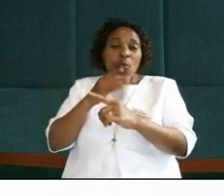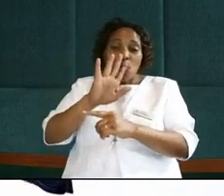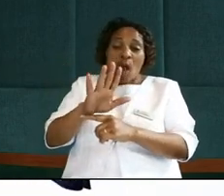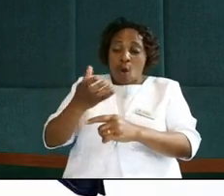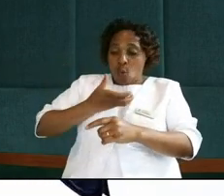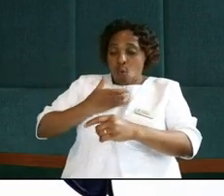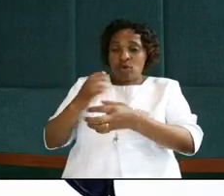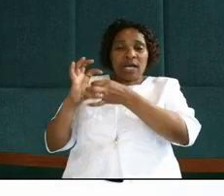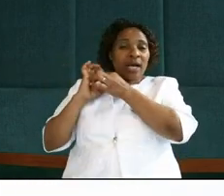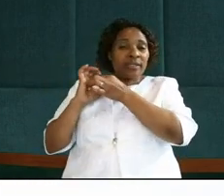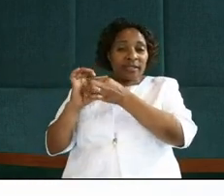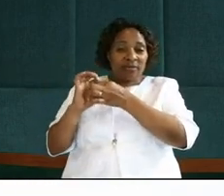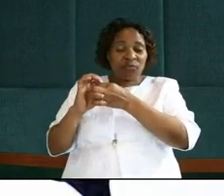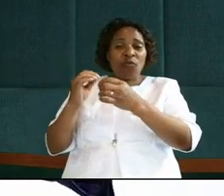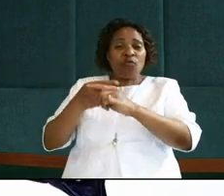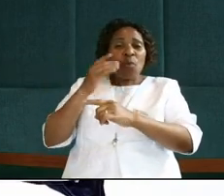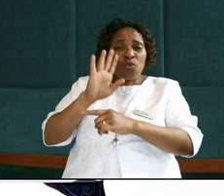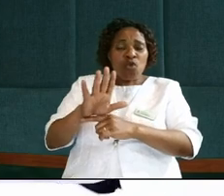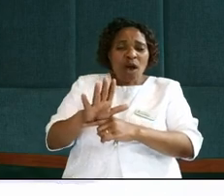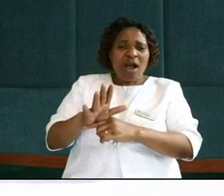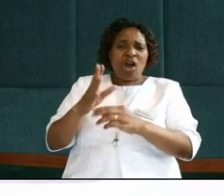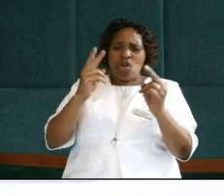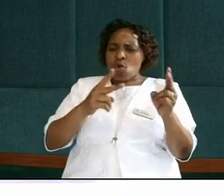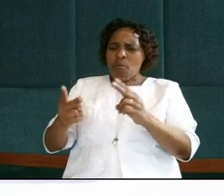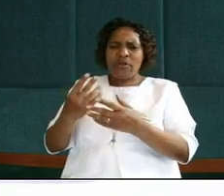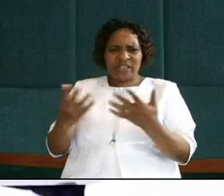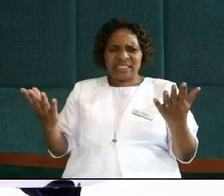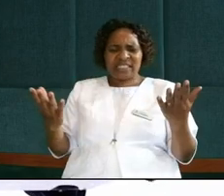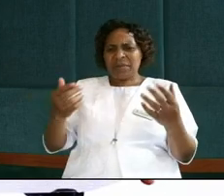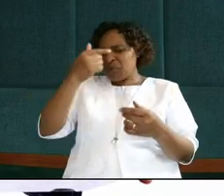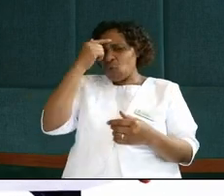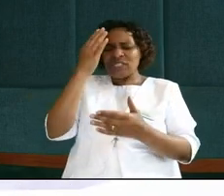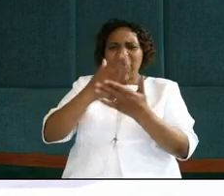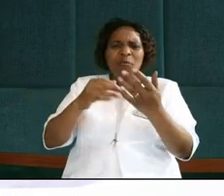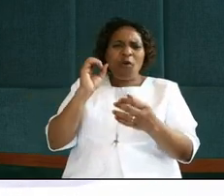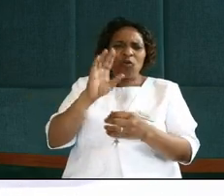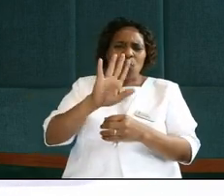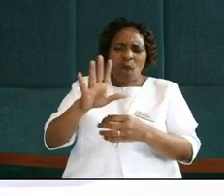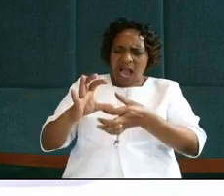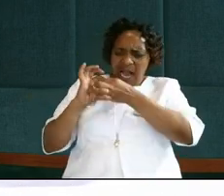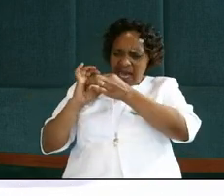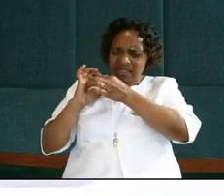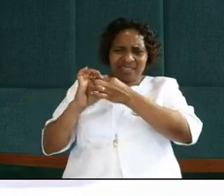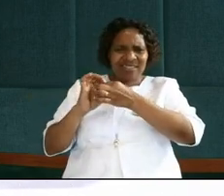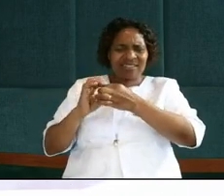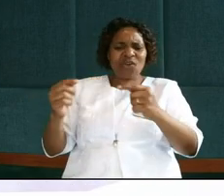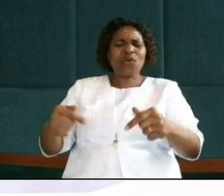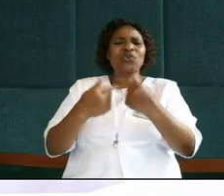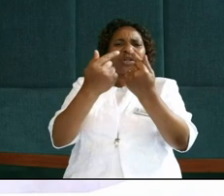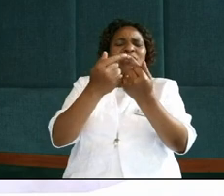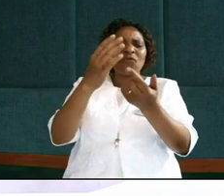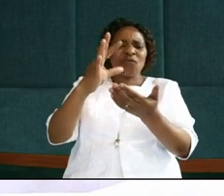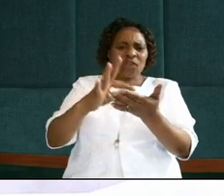your traditions, from your customs, because some of the traditions are contrary to the spirit